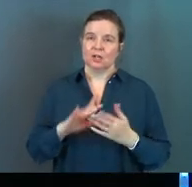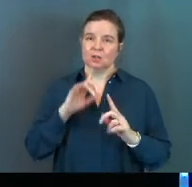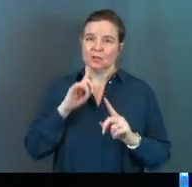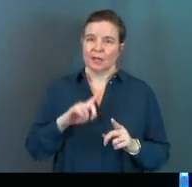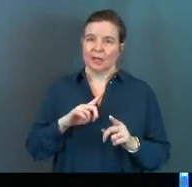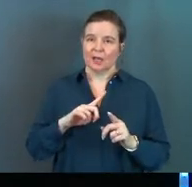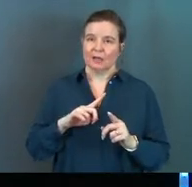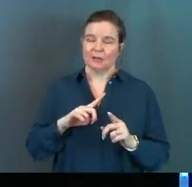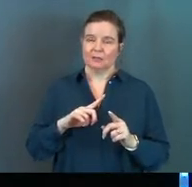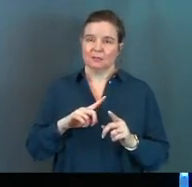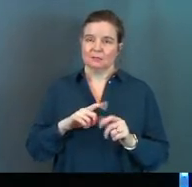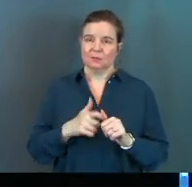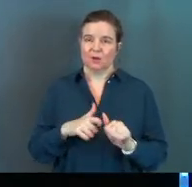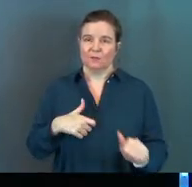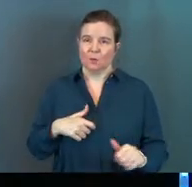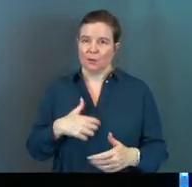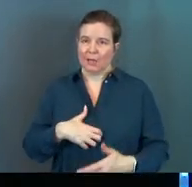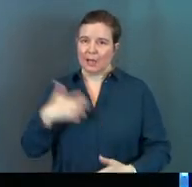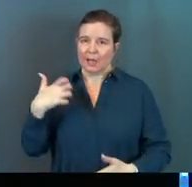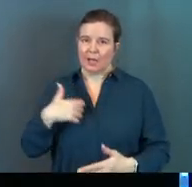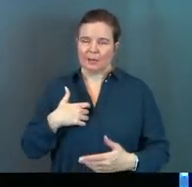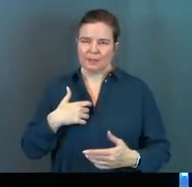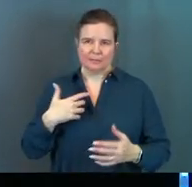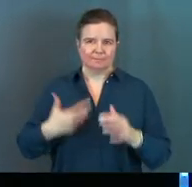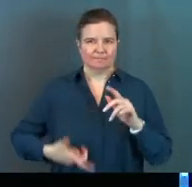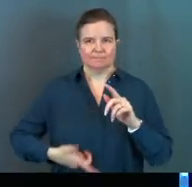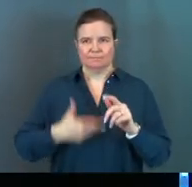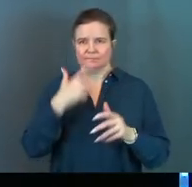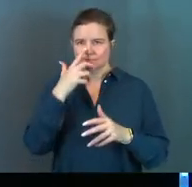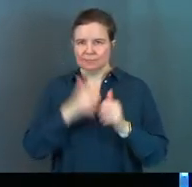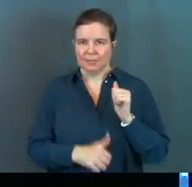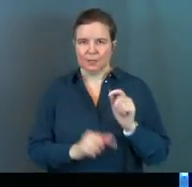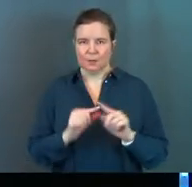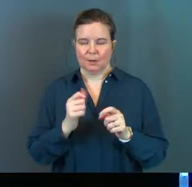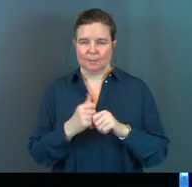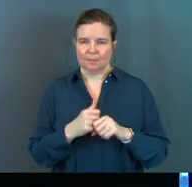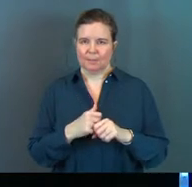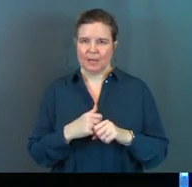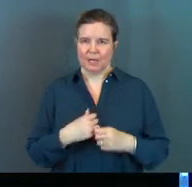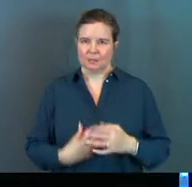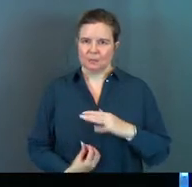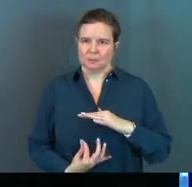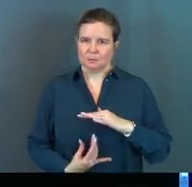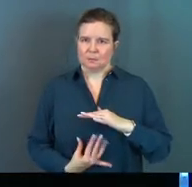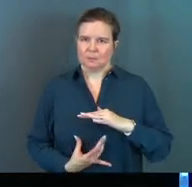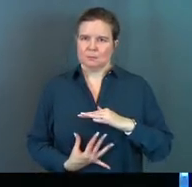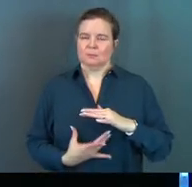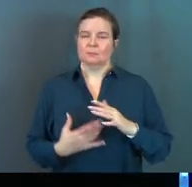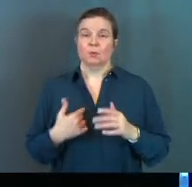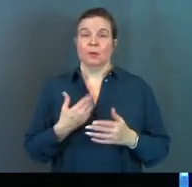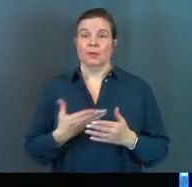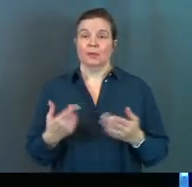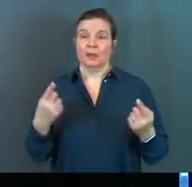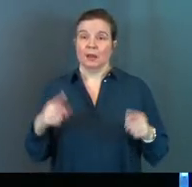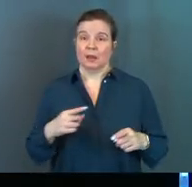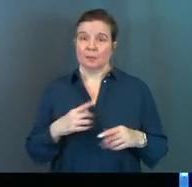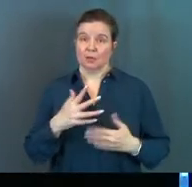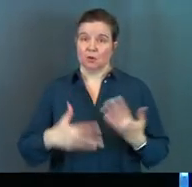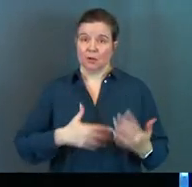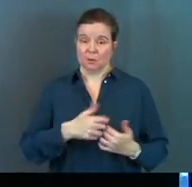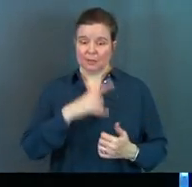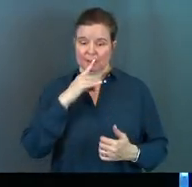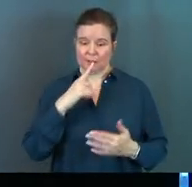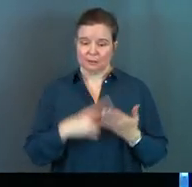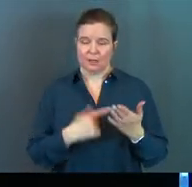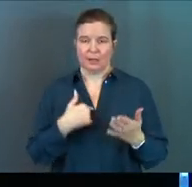deflects anger, but harsh words make tempers flare. One of the things that happens in our interactions with our kids sometimes is